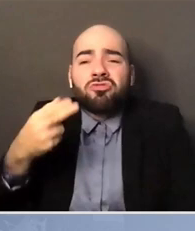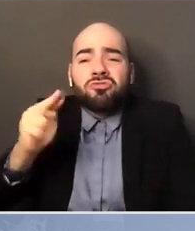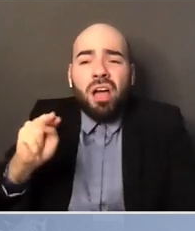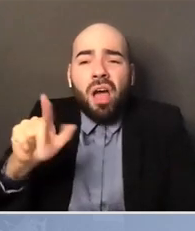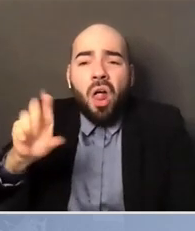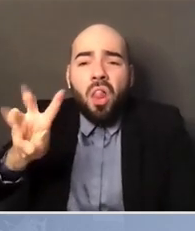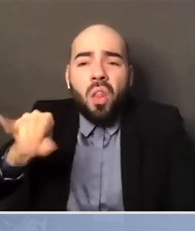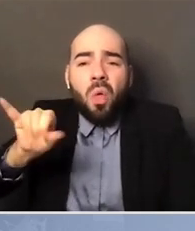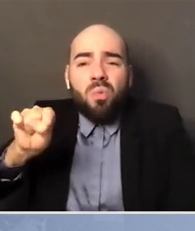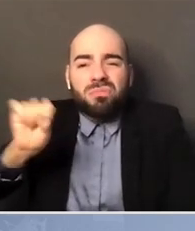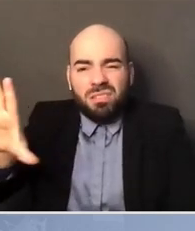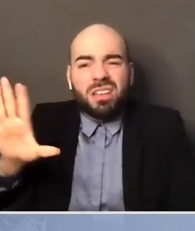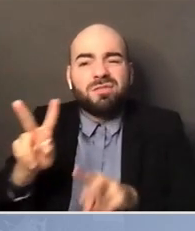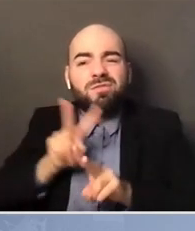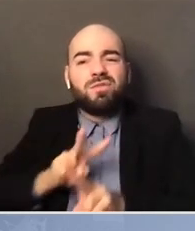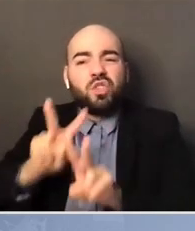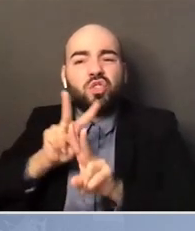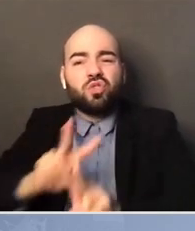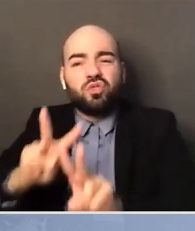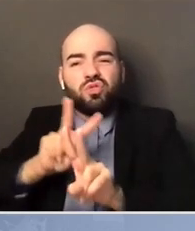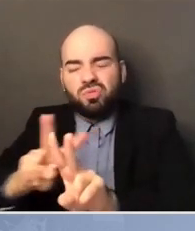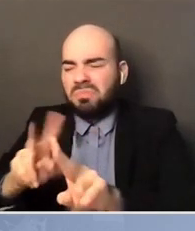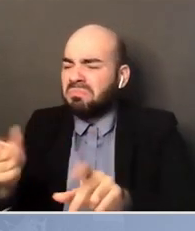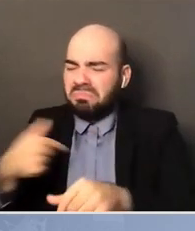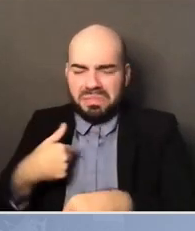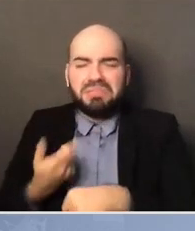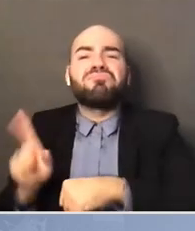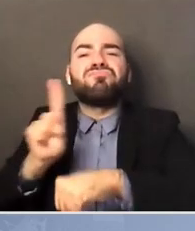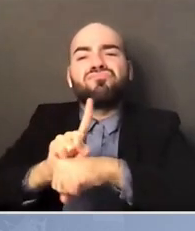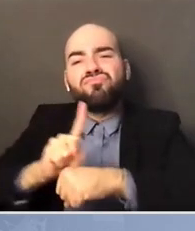spoke at the Democratic National Convention,